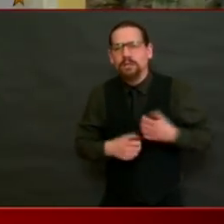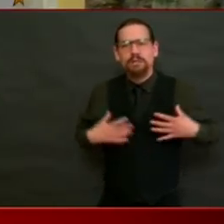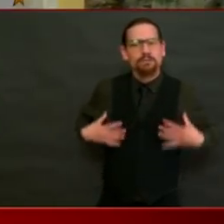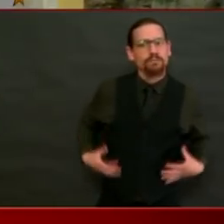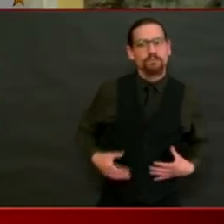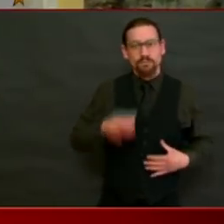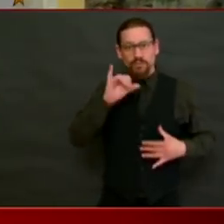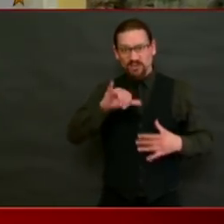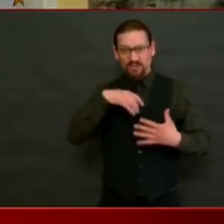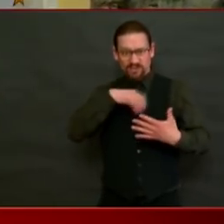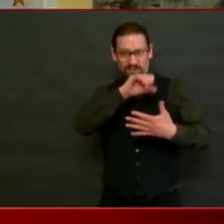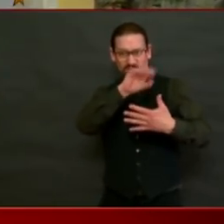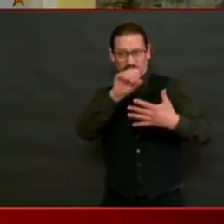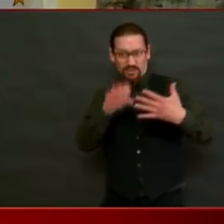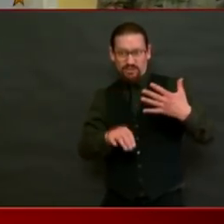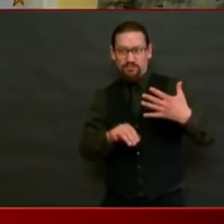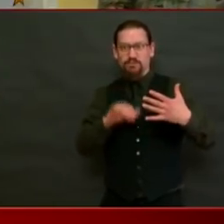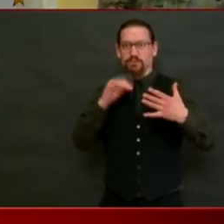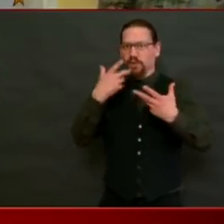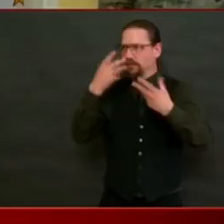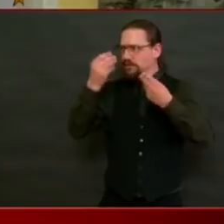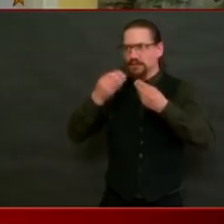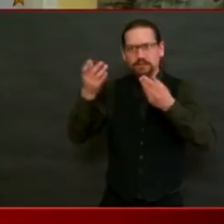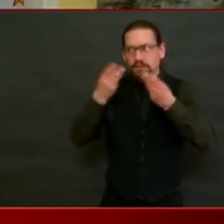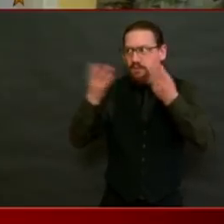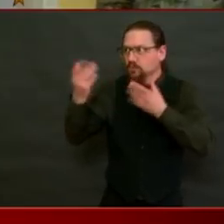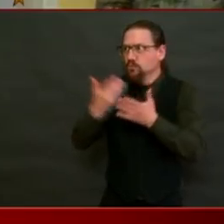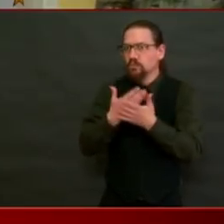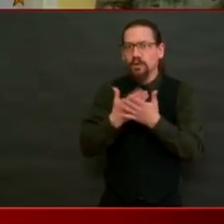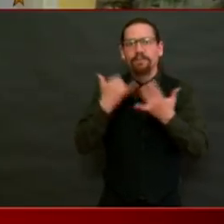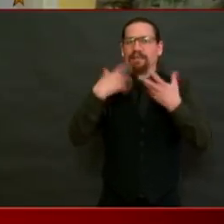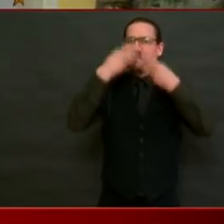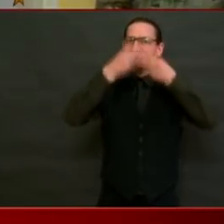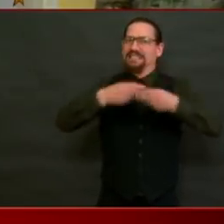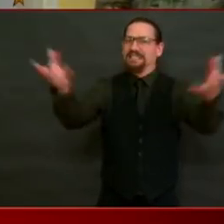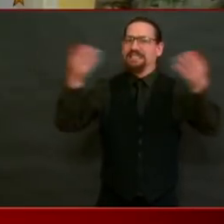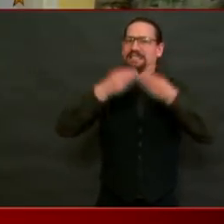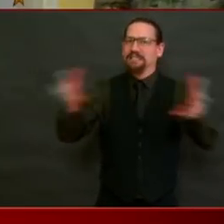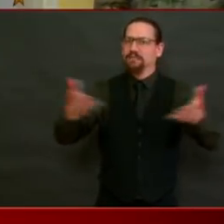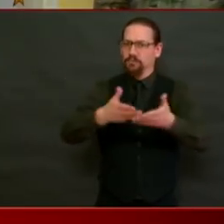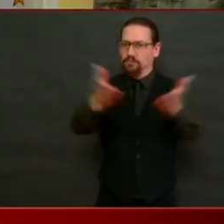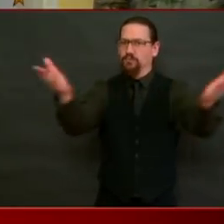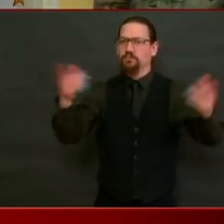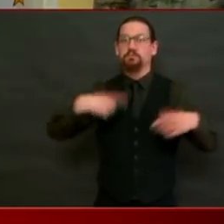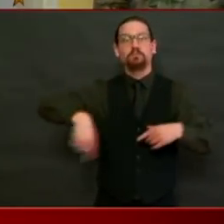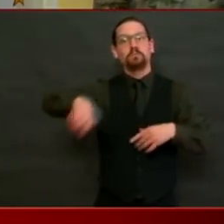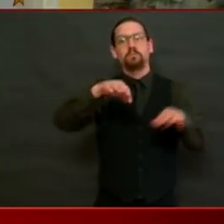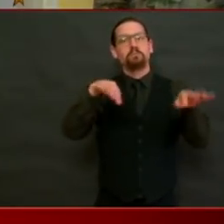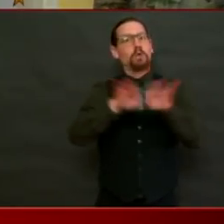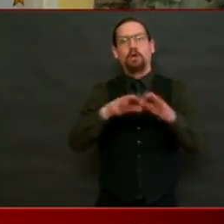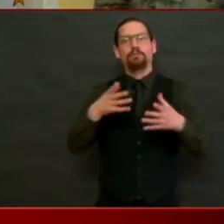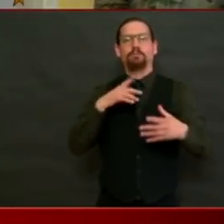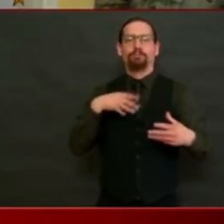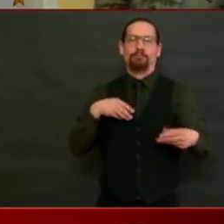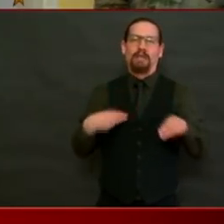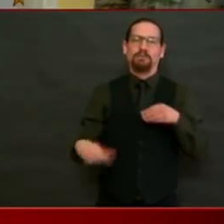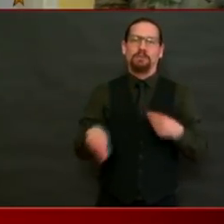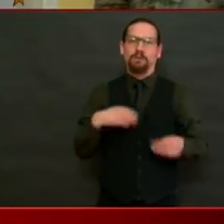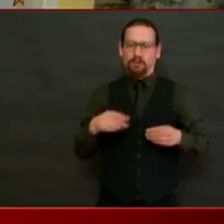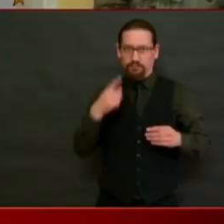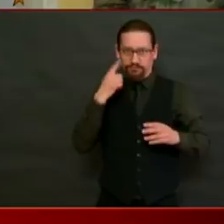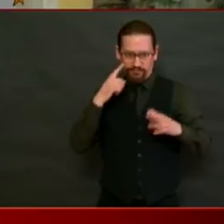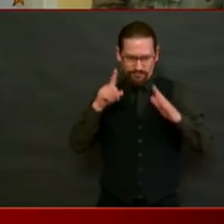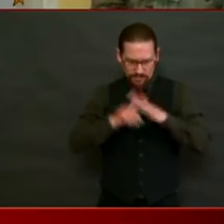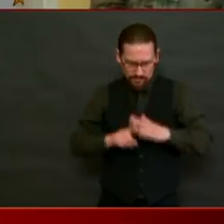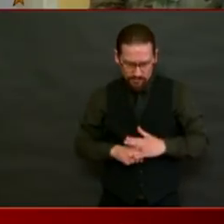requires us to be flexible and to continue to emphasize that it is evolving, including